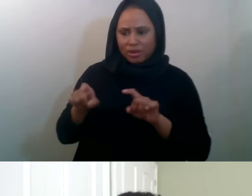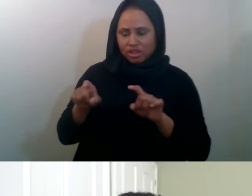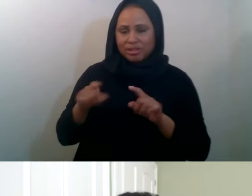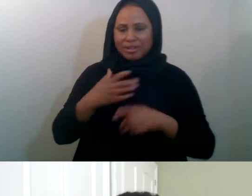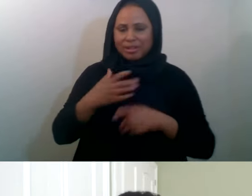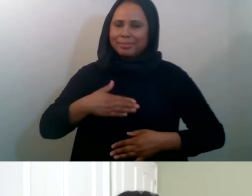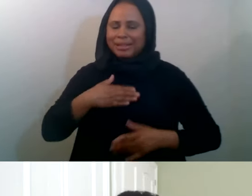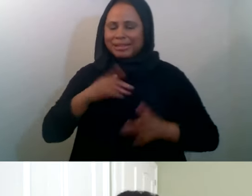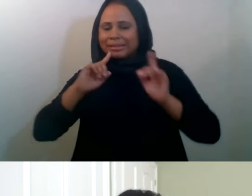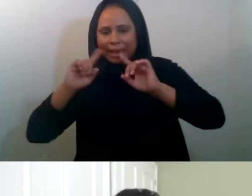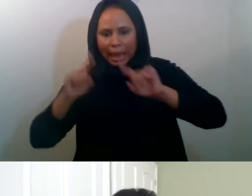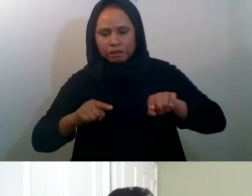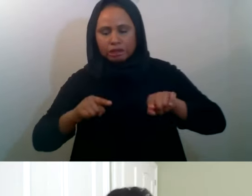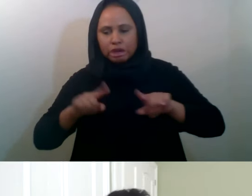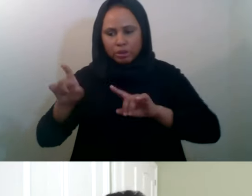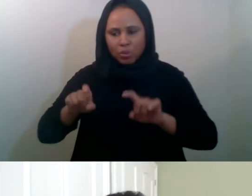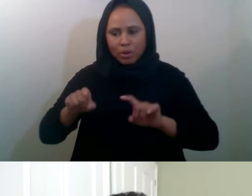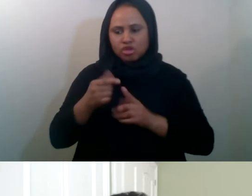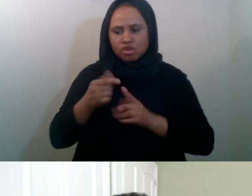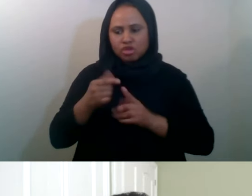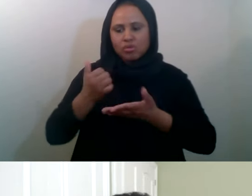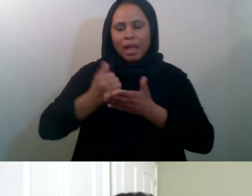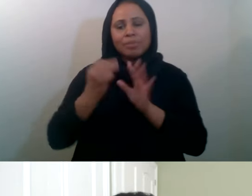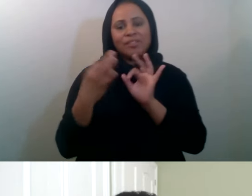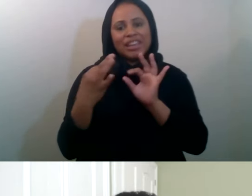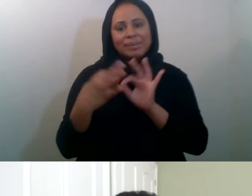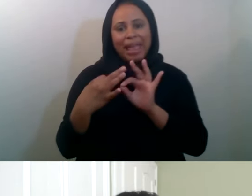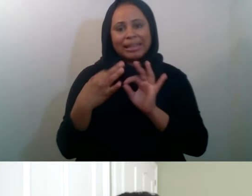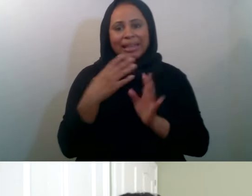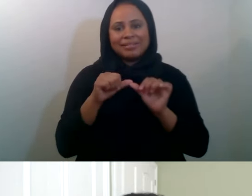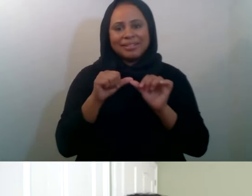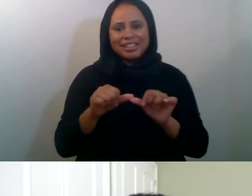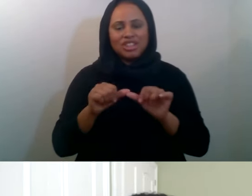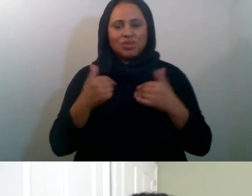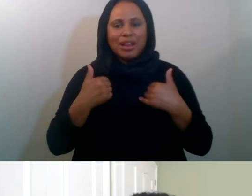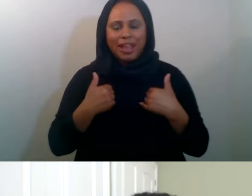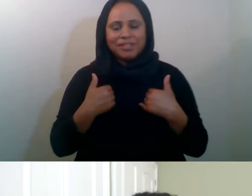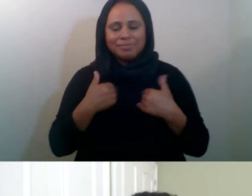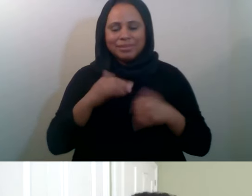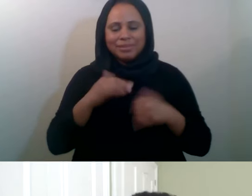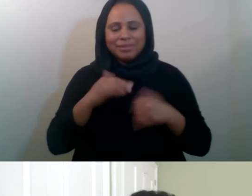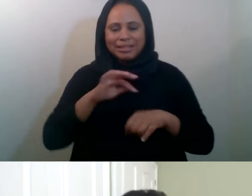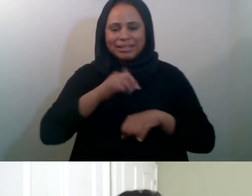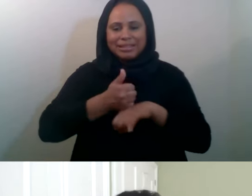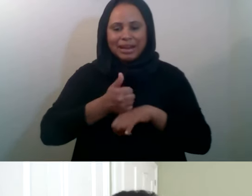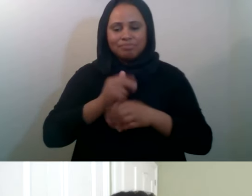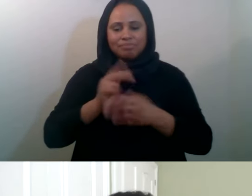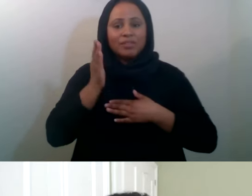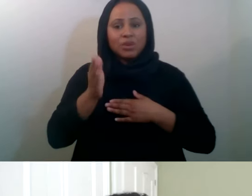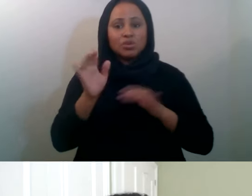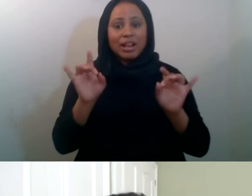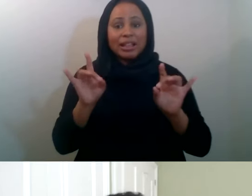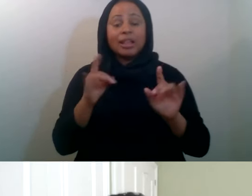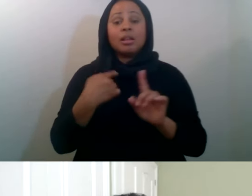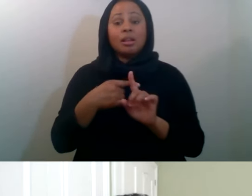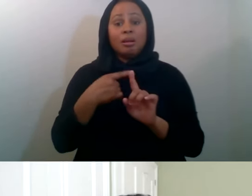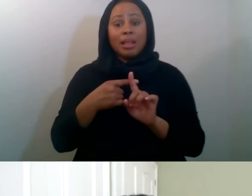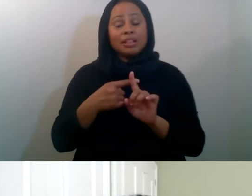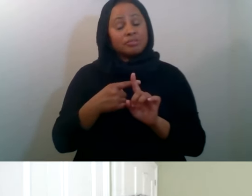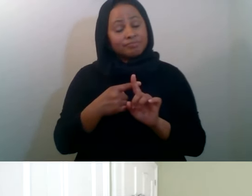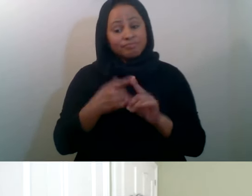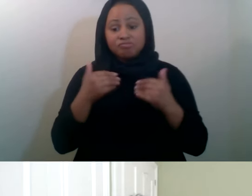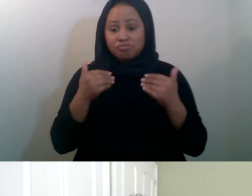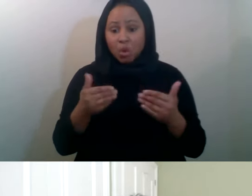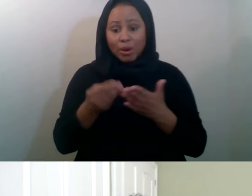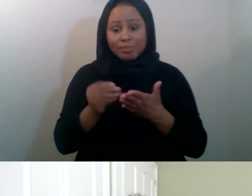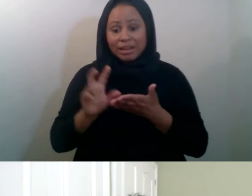to help us get feedback for our series and we continue to have them going well in the future, inshallah. Um, also feel free to donate using the link in the chat. Uh,